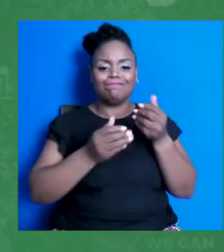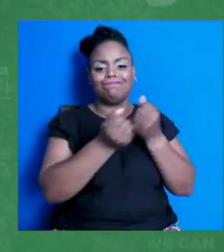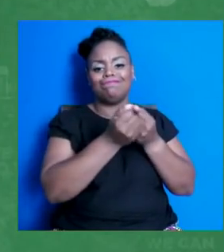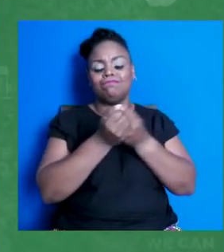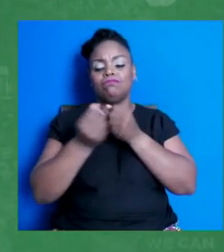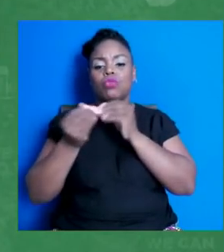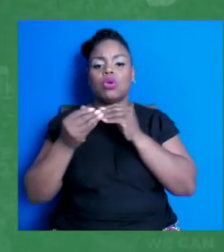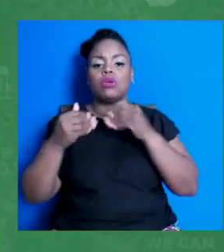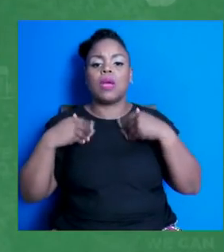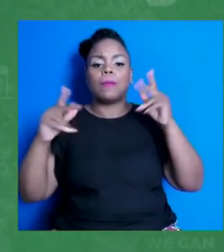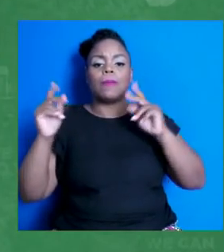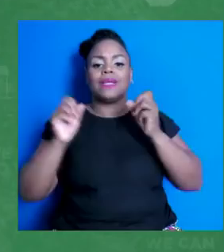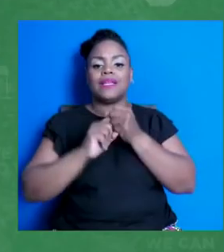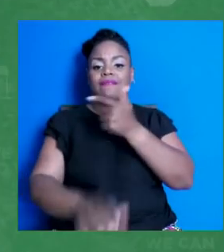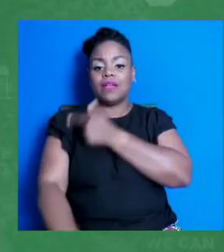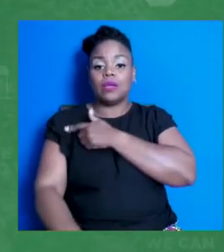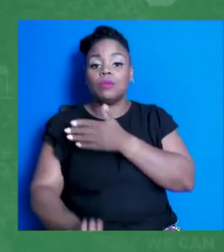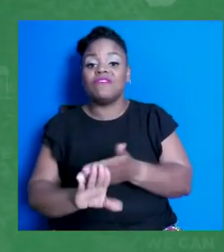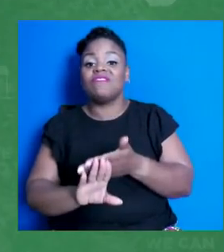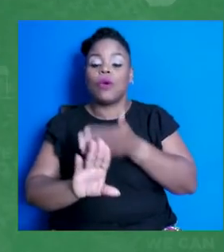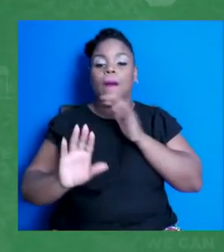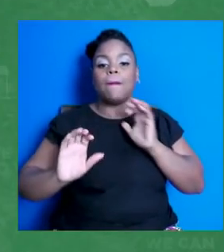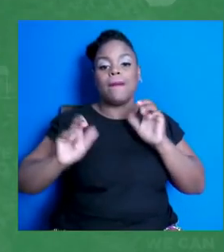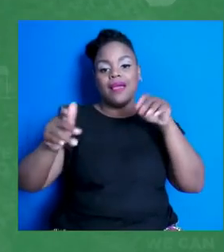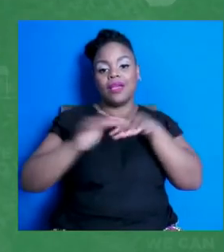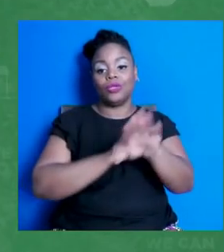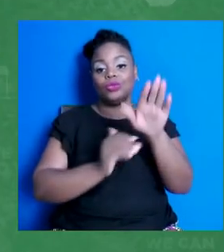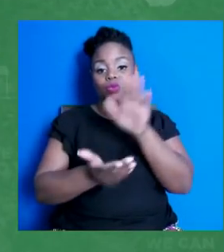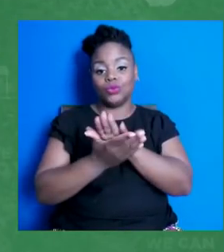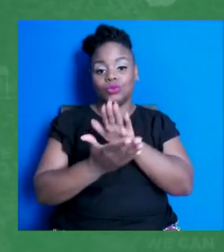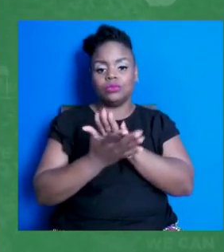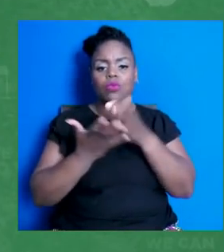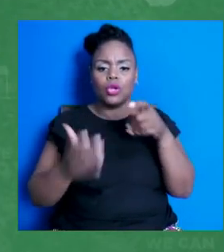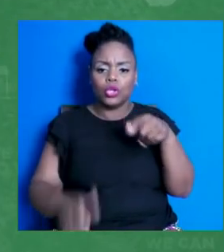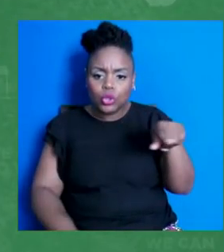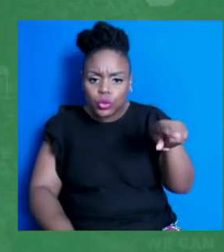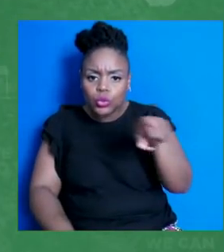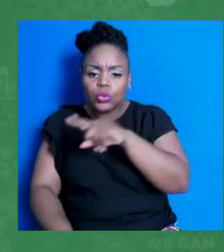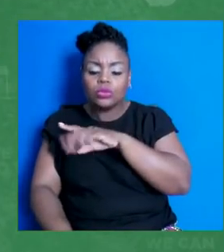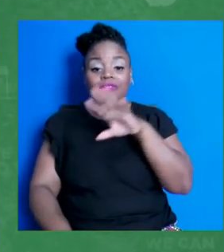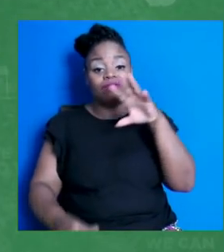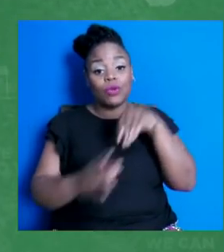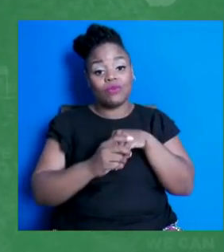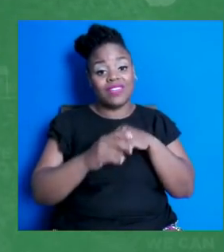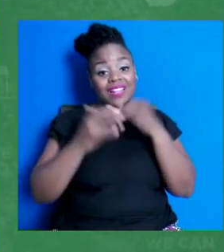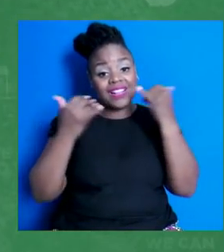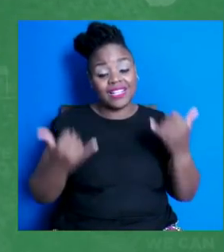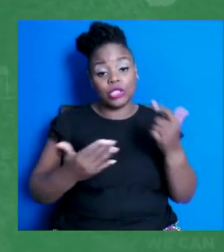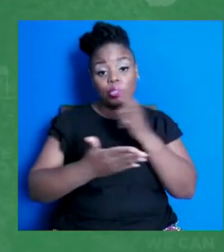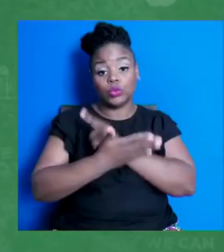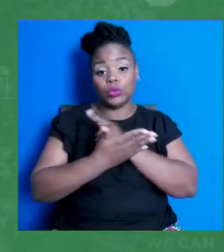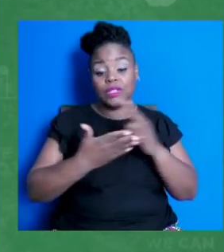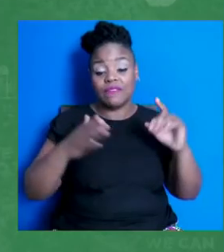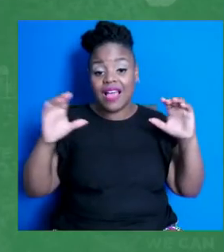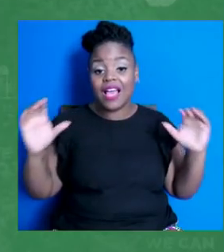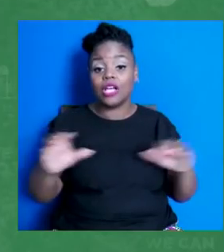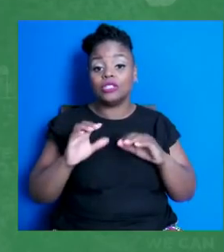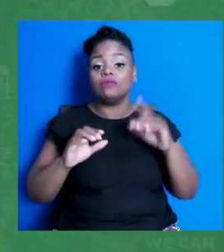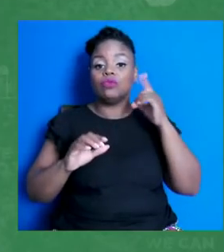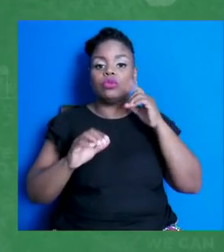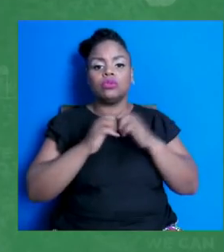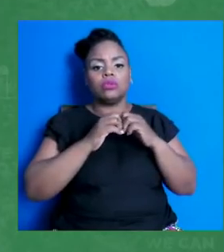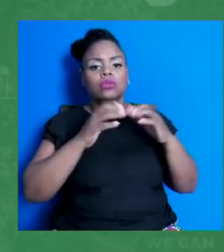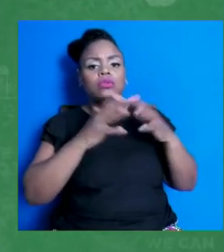back. We want you to be a part of this week of action from hosting pop up clinics to distributing